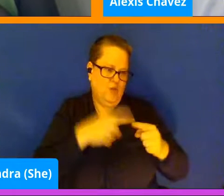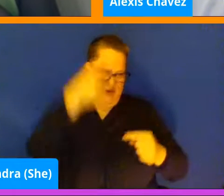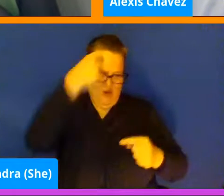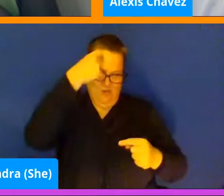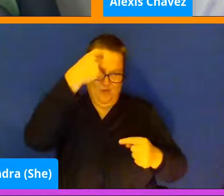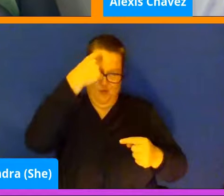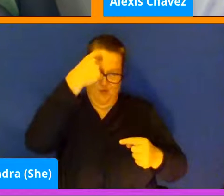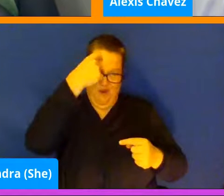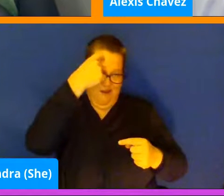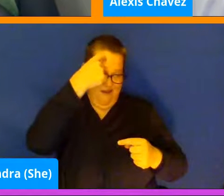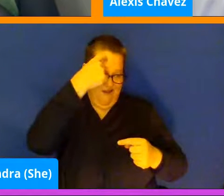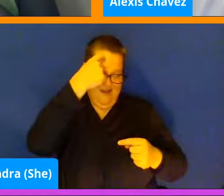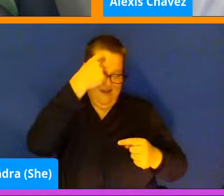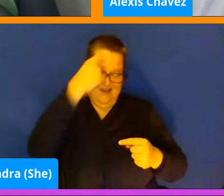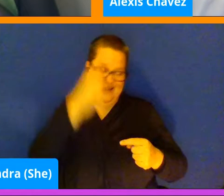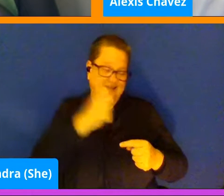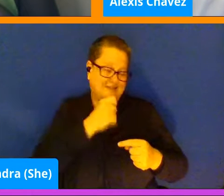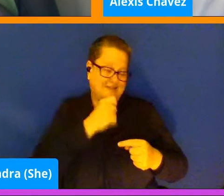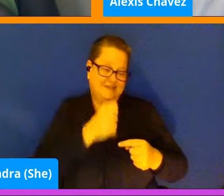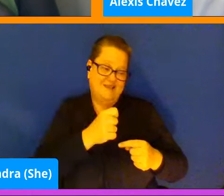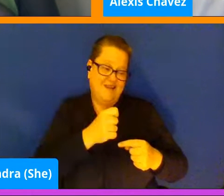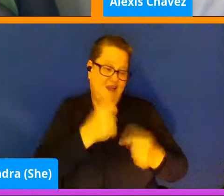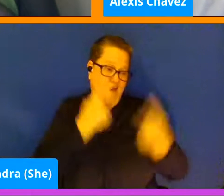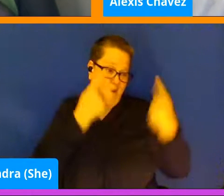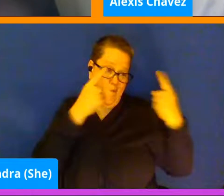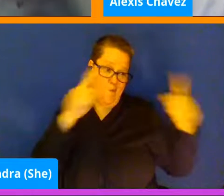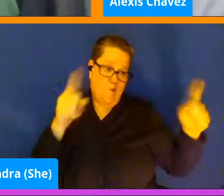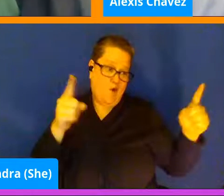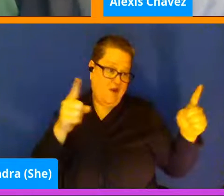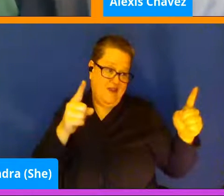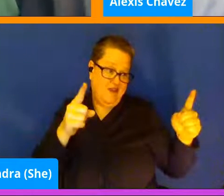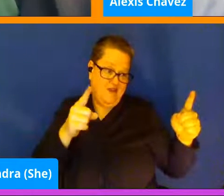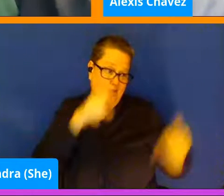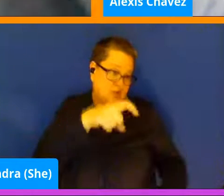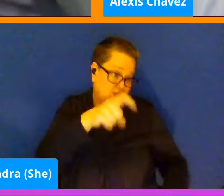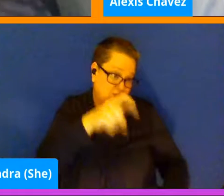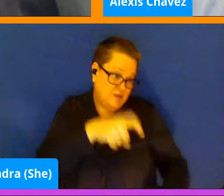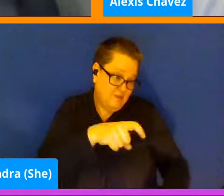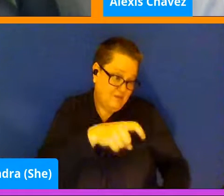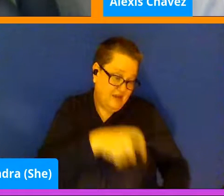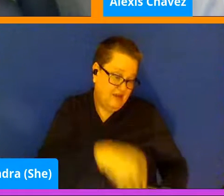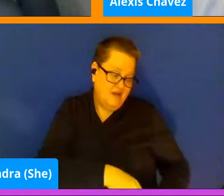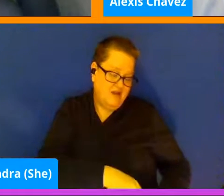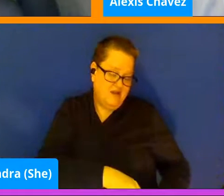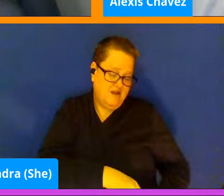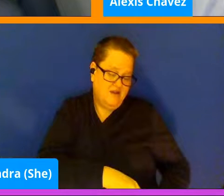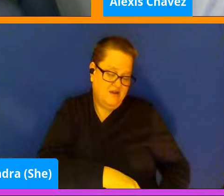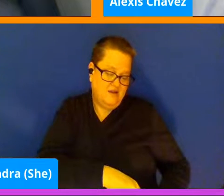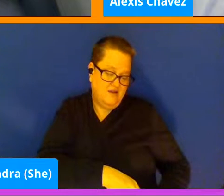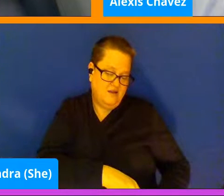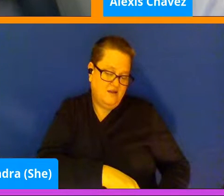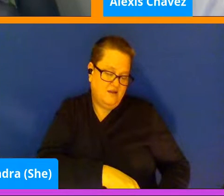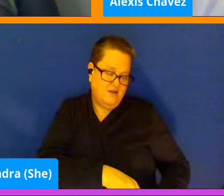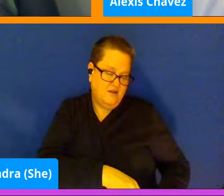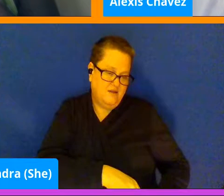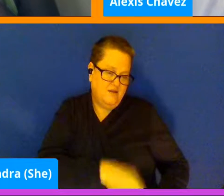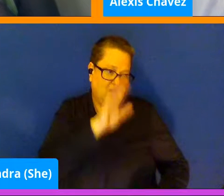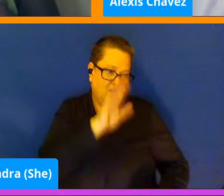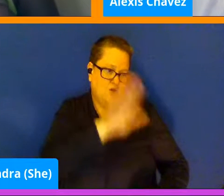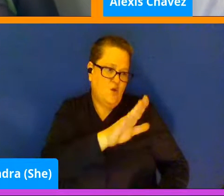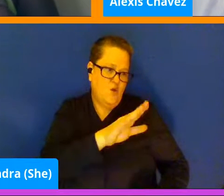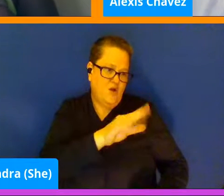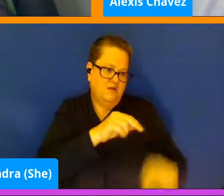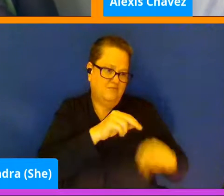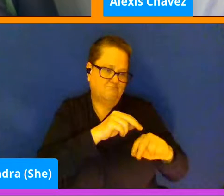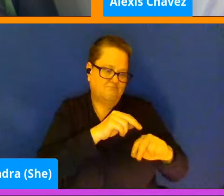fully working the way it usually is, you're like thinking about things and